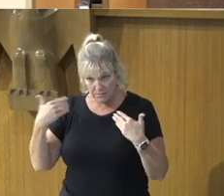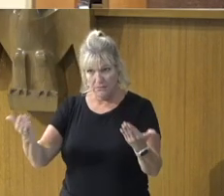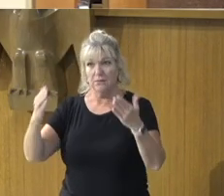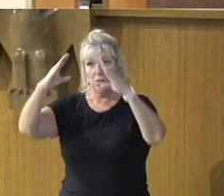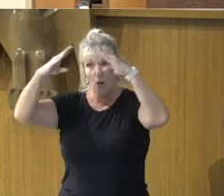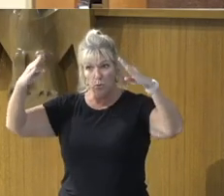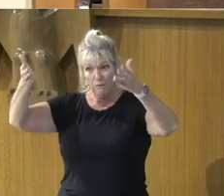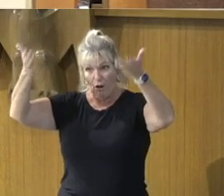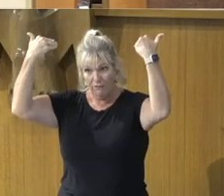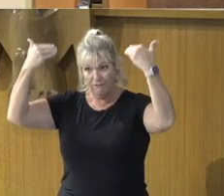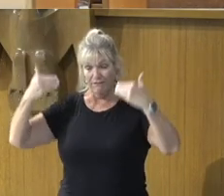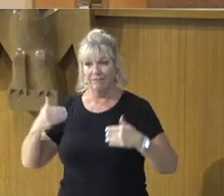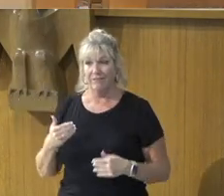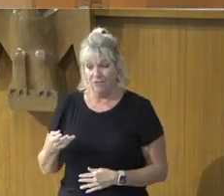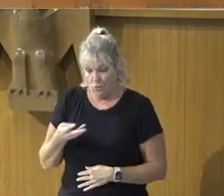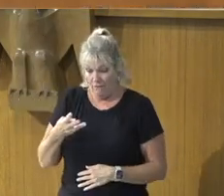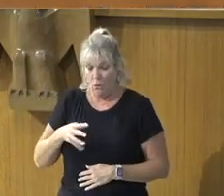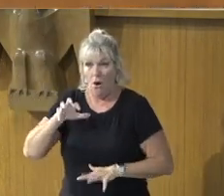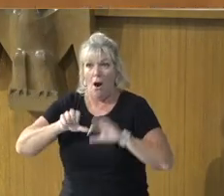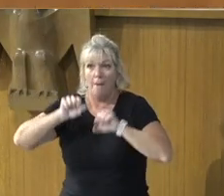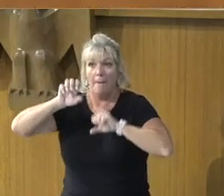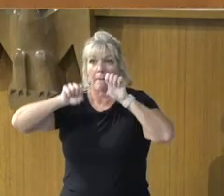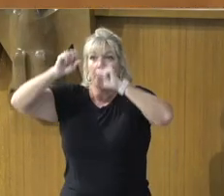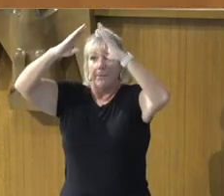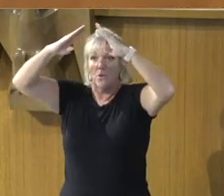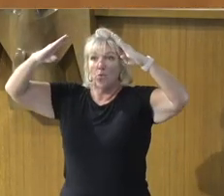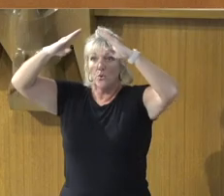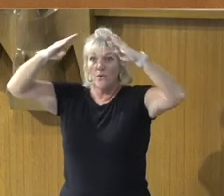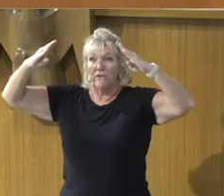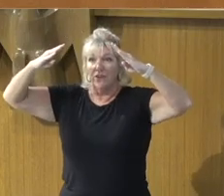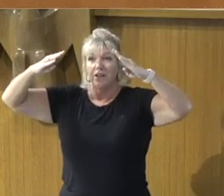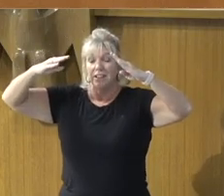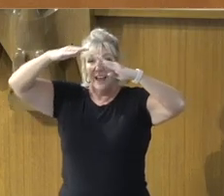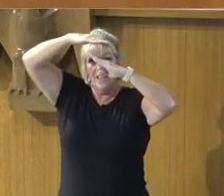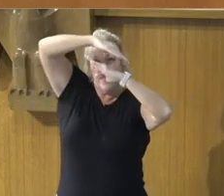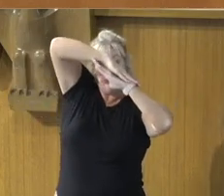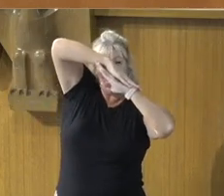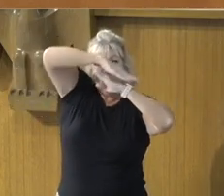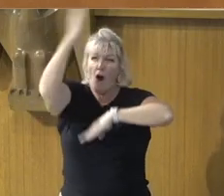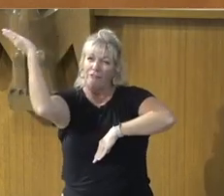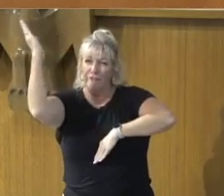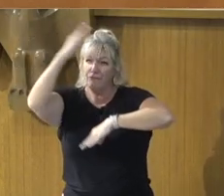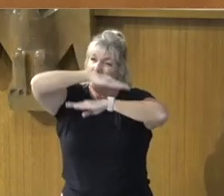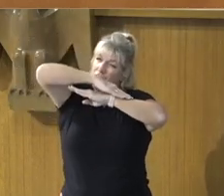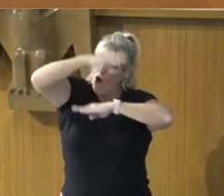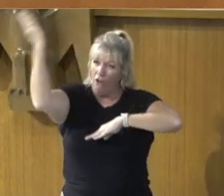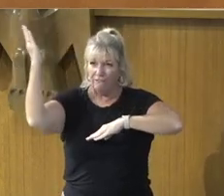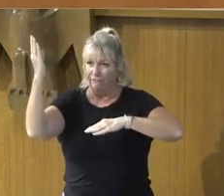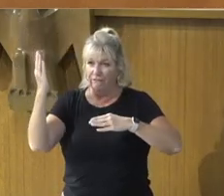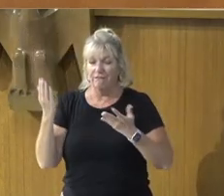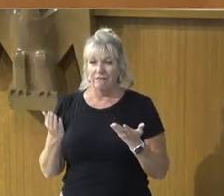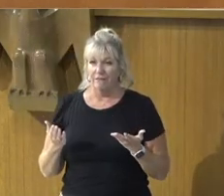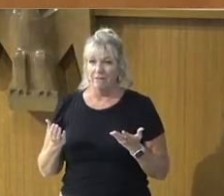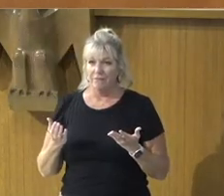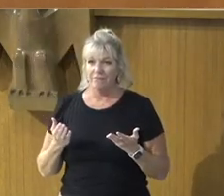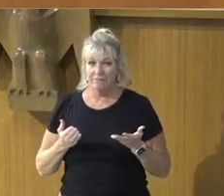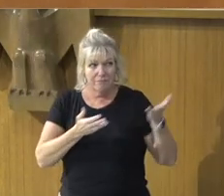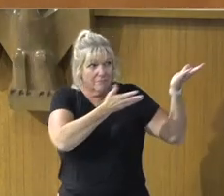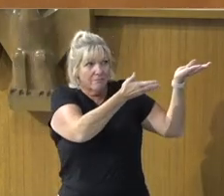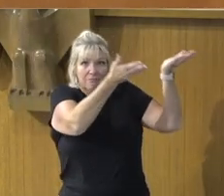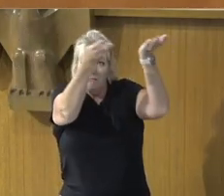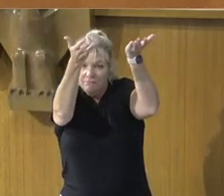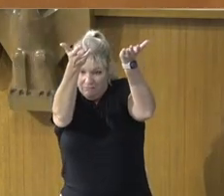Up on the roof, They went, Pried up the tile, The tiles, The thatching, Whatever, And they let